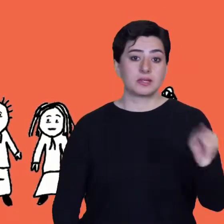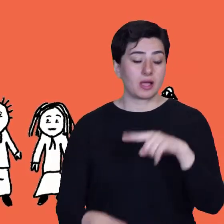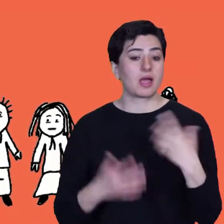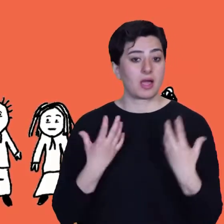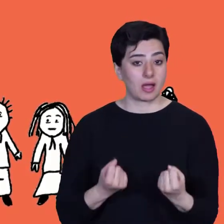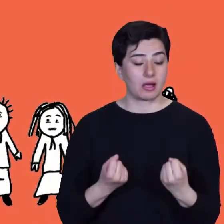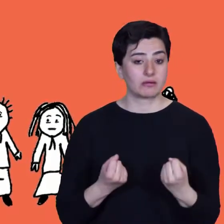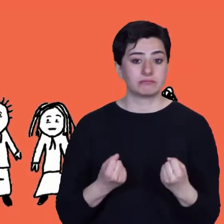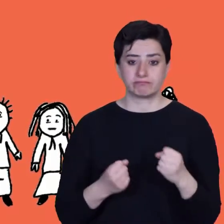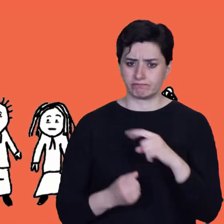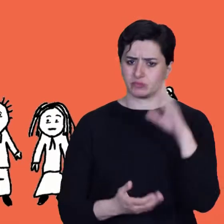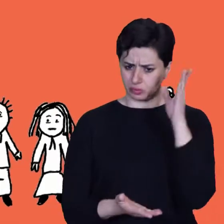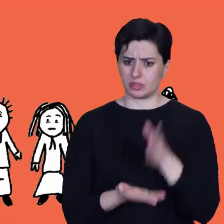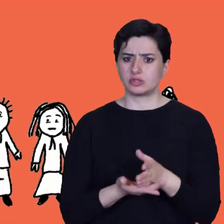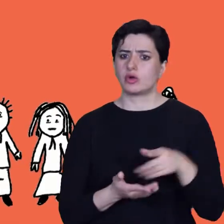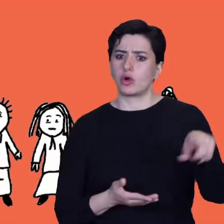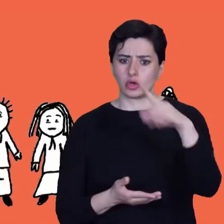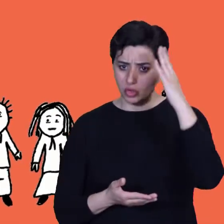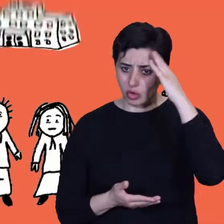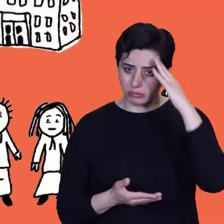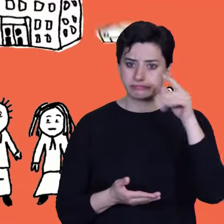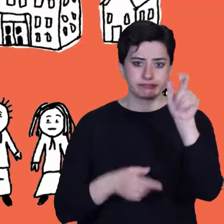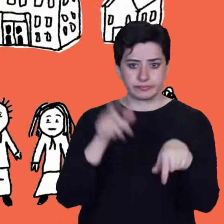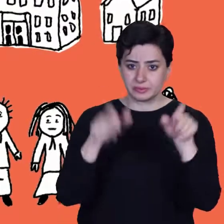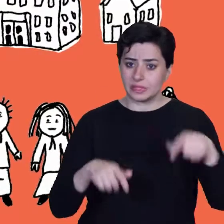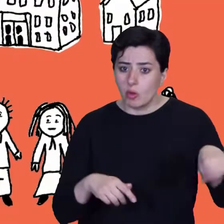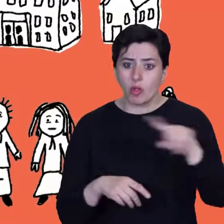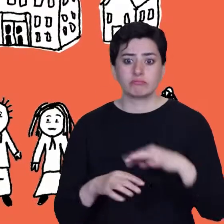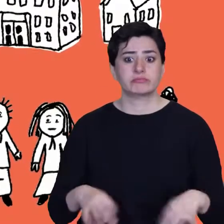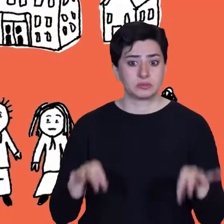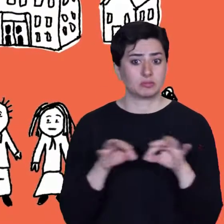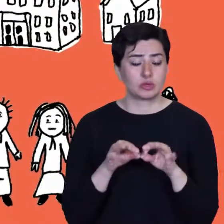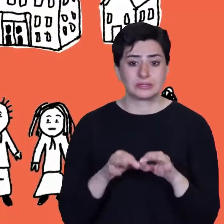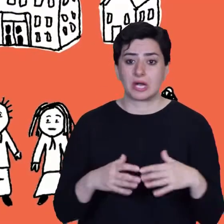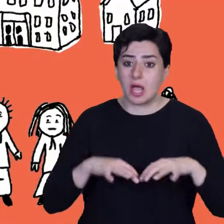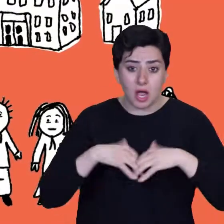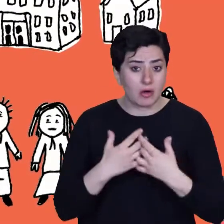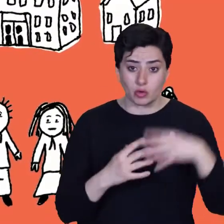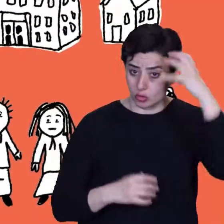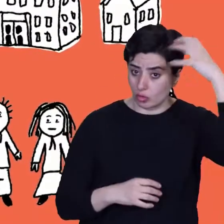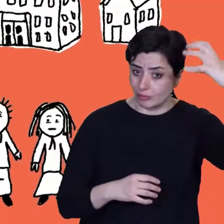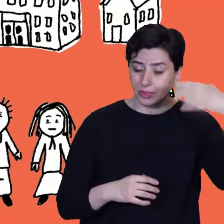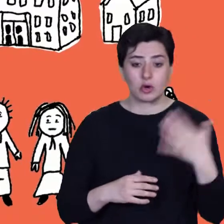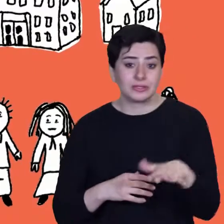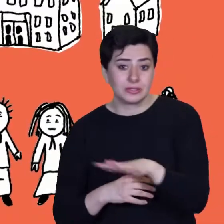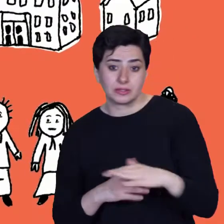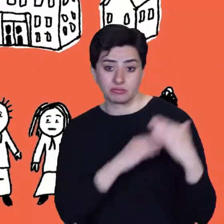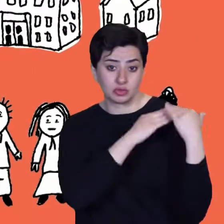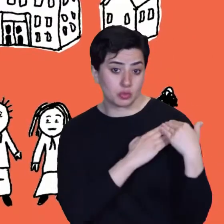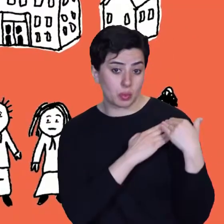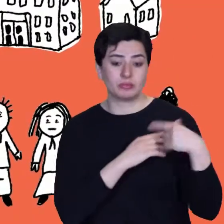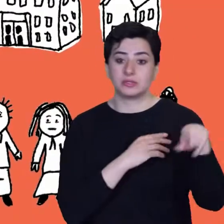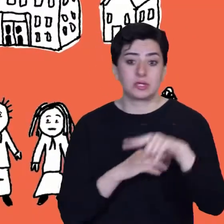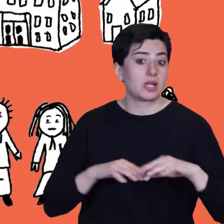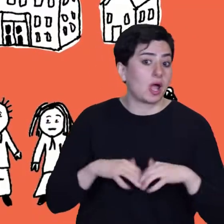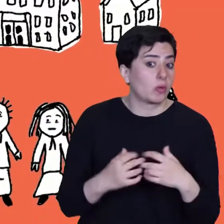play to make sure the plan becomes a reality. Feelings appear. It isn't just about governments and local leaders knowing what to